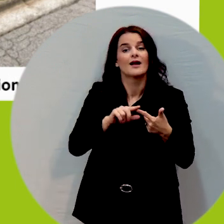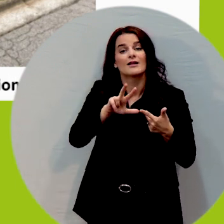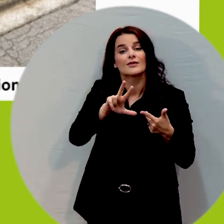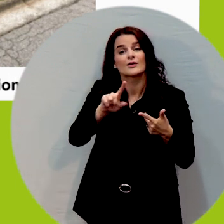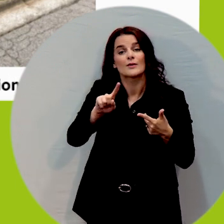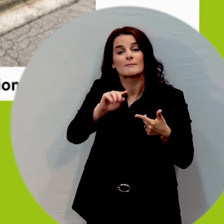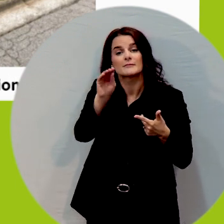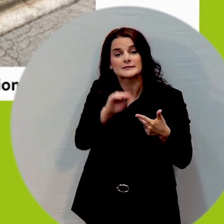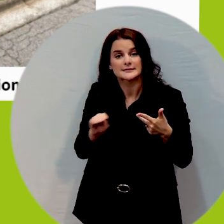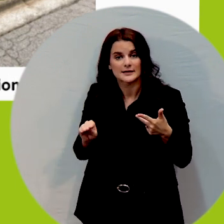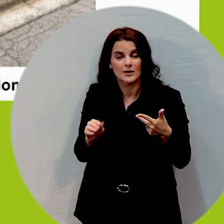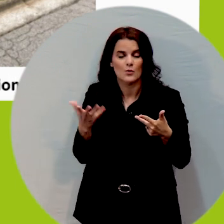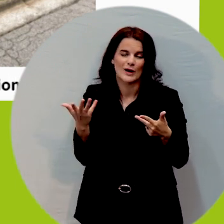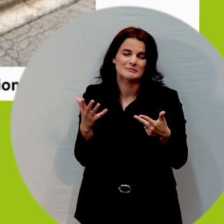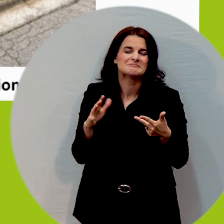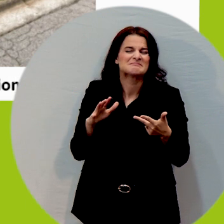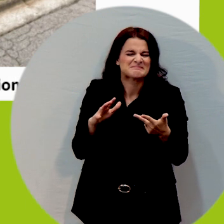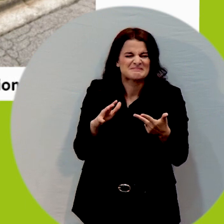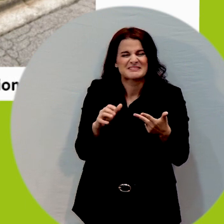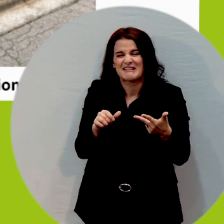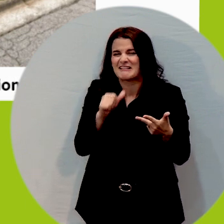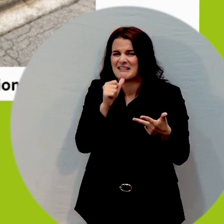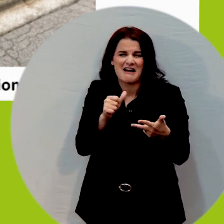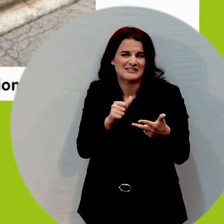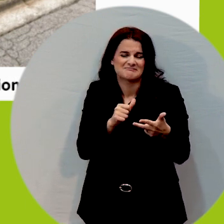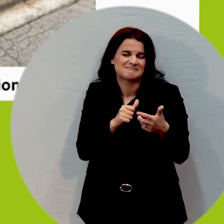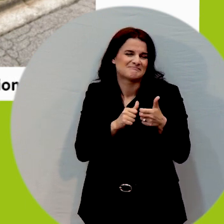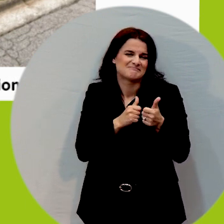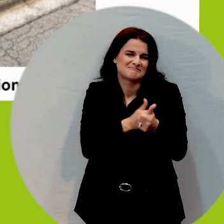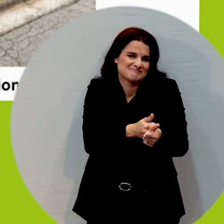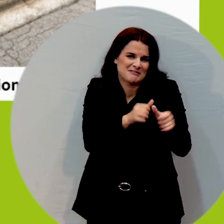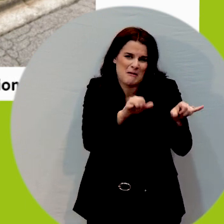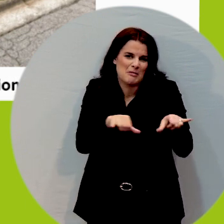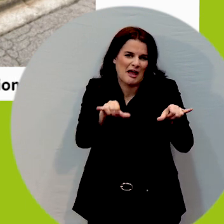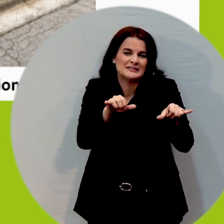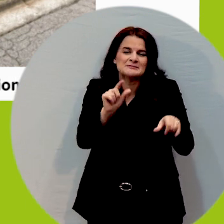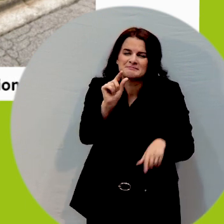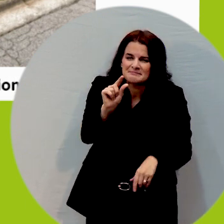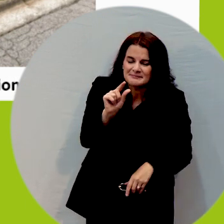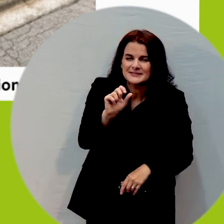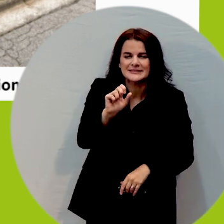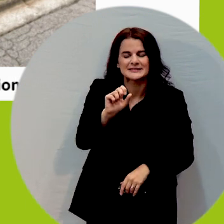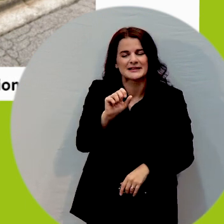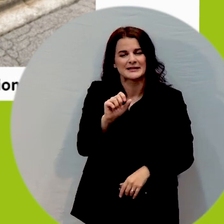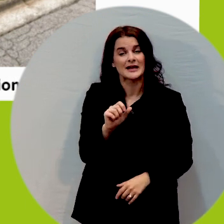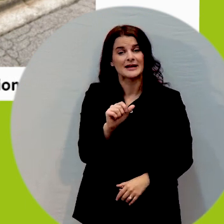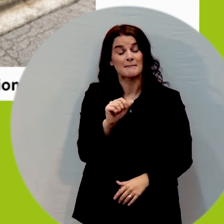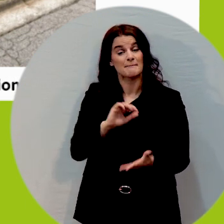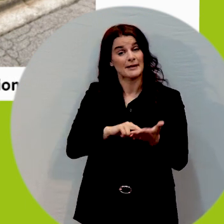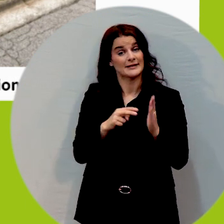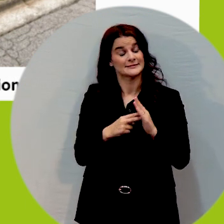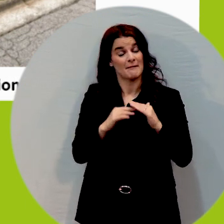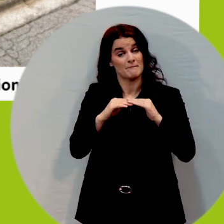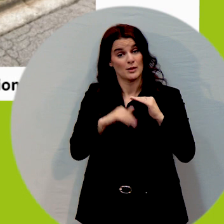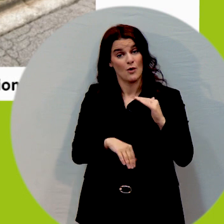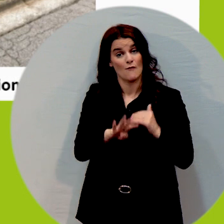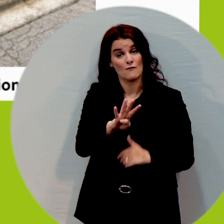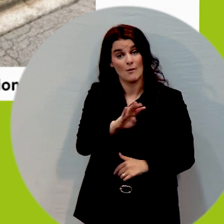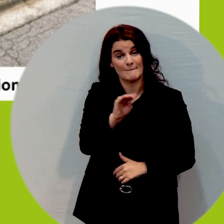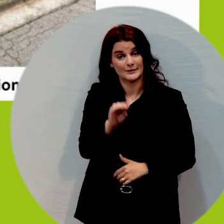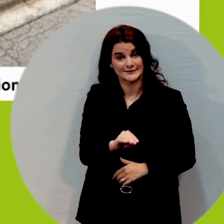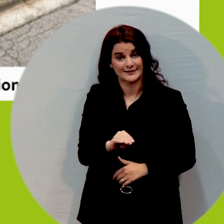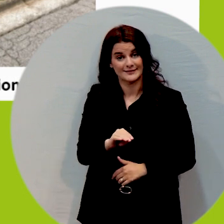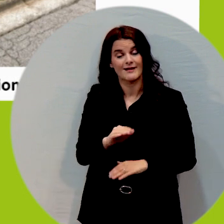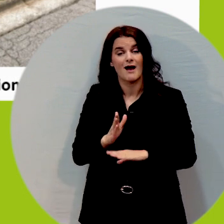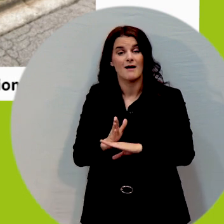was slightly outside of compliance and what I mean by that is it was below 4% and above 2%.